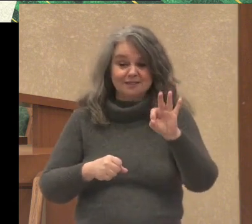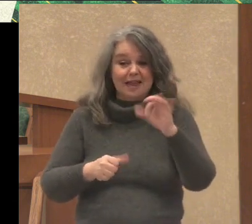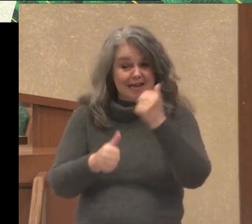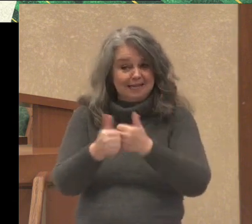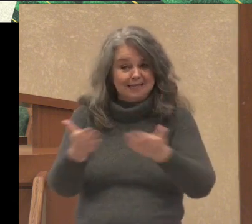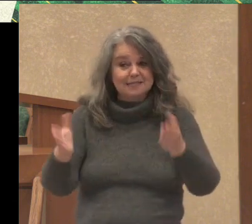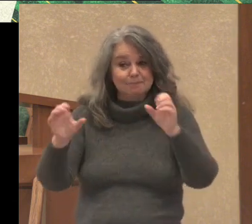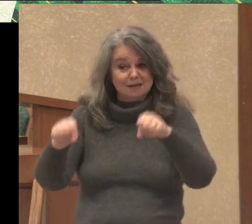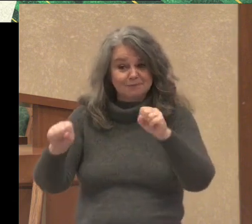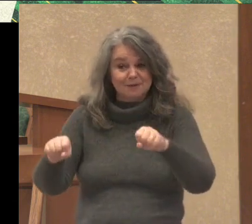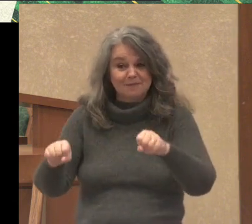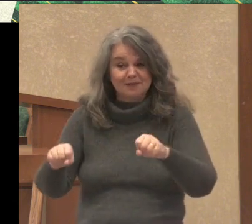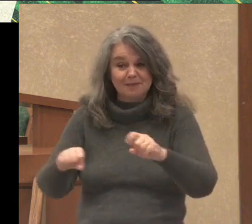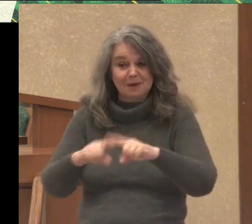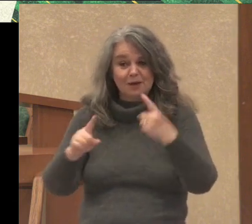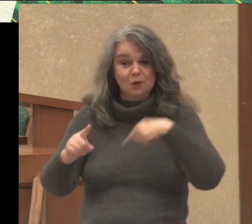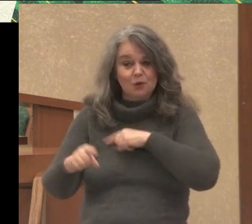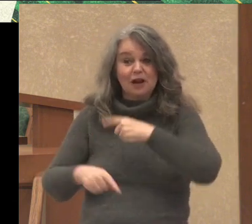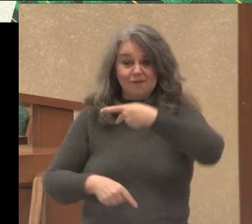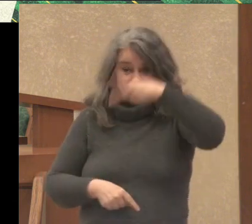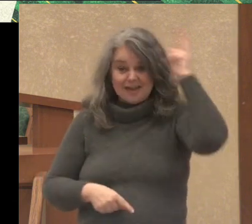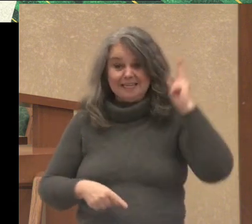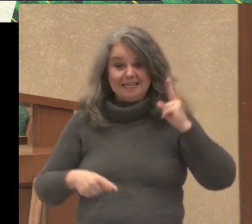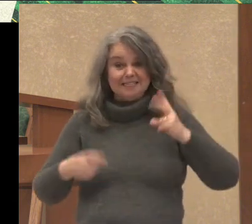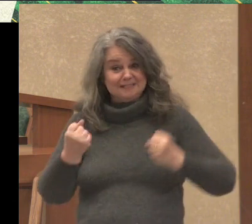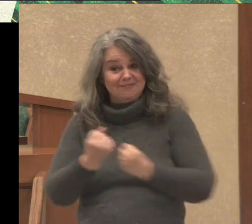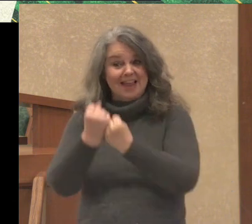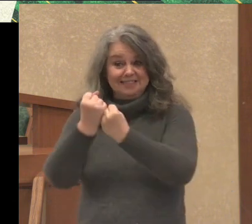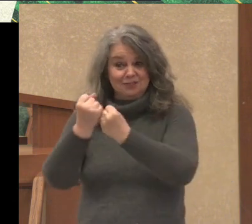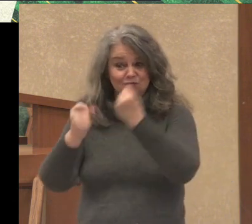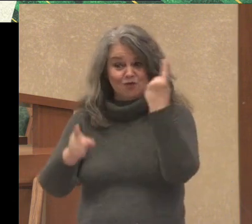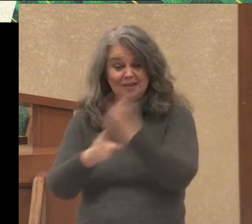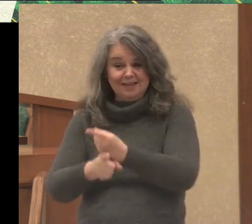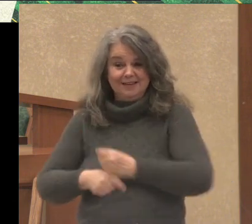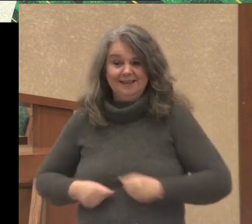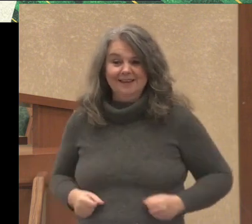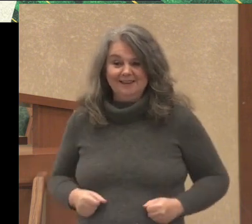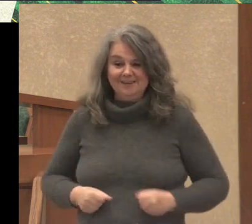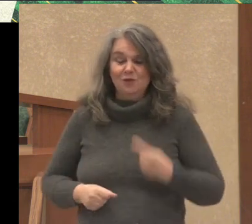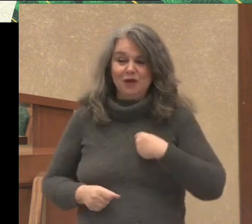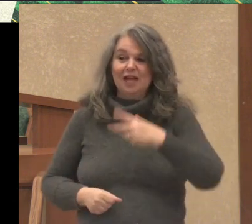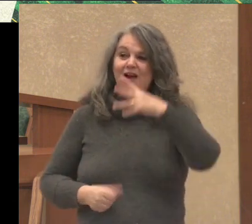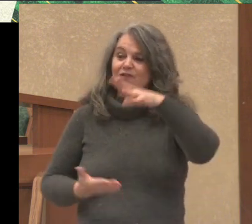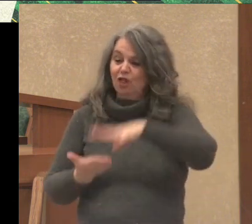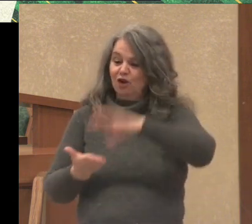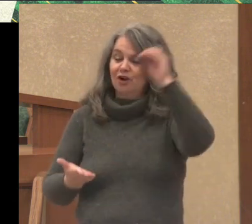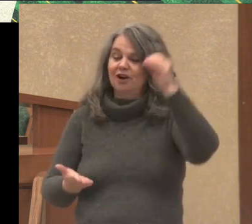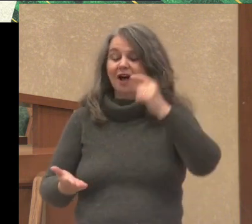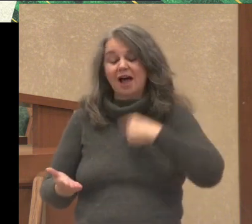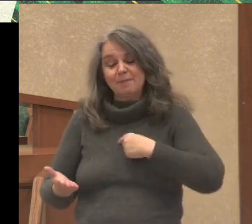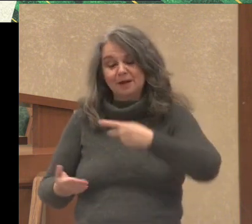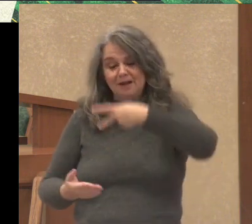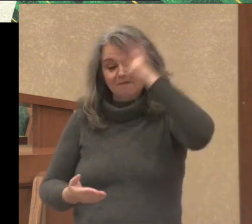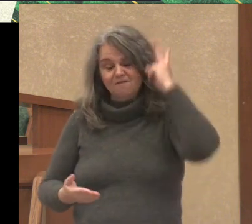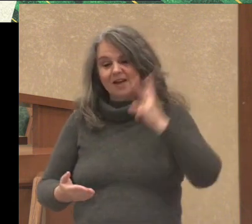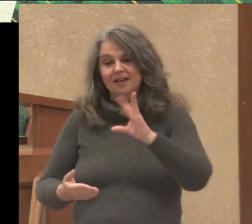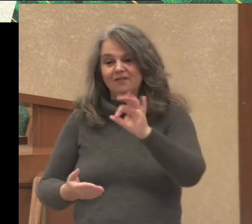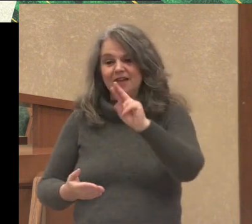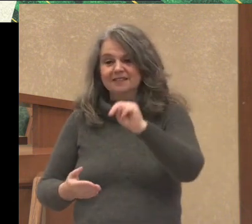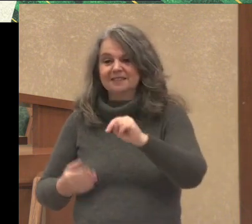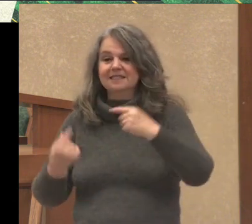But we are Vikings fans. We have learned. I've been a Vikings fan since the